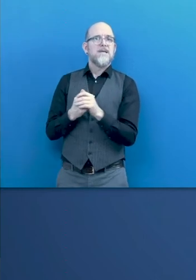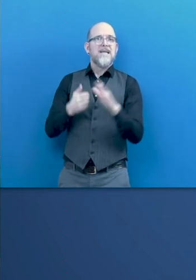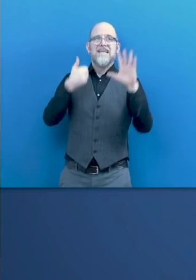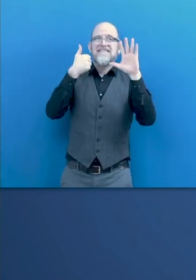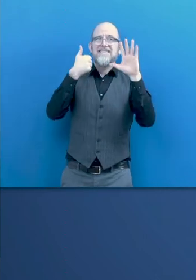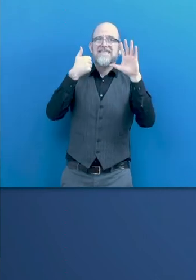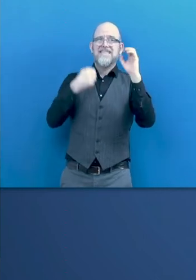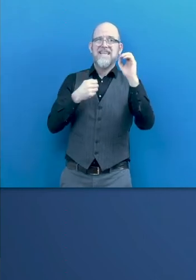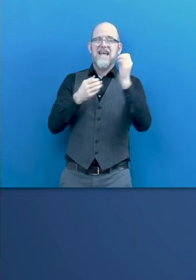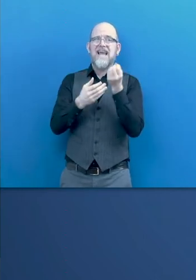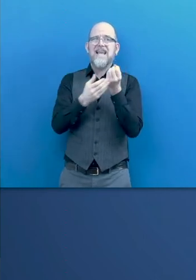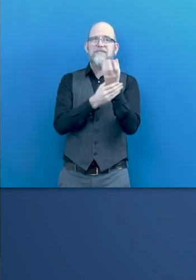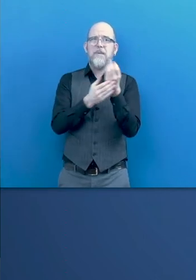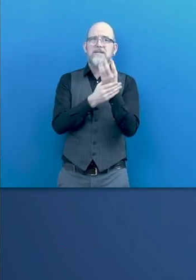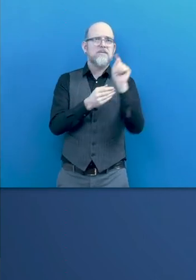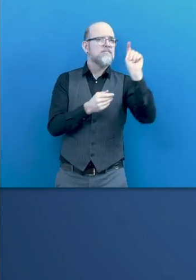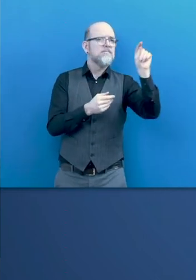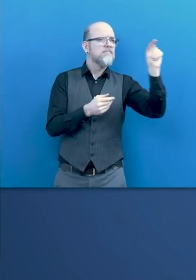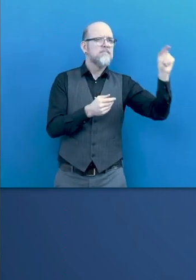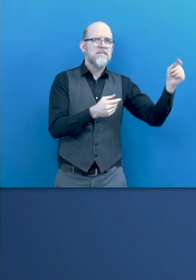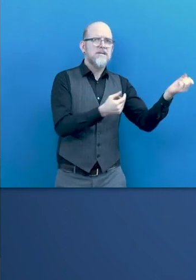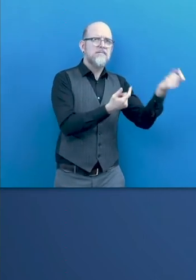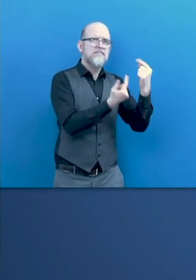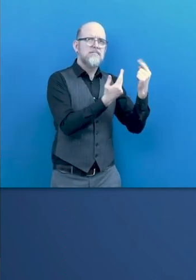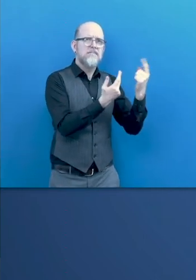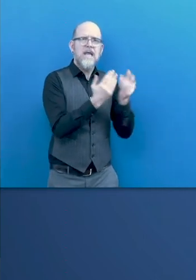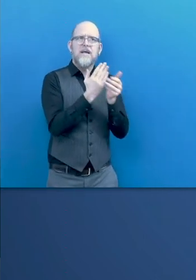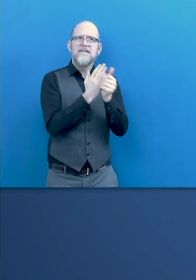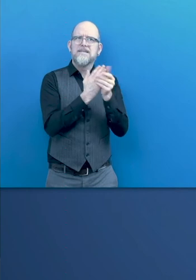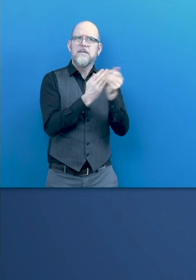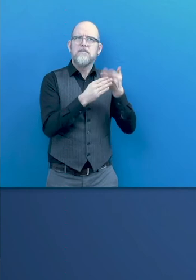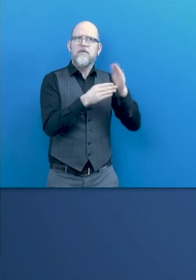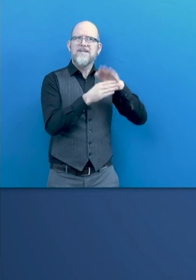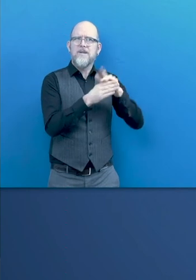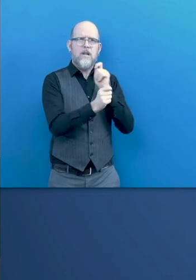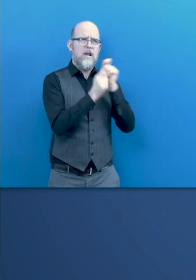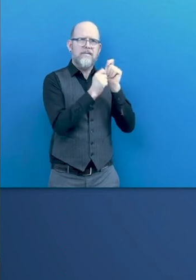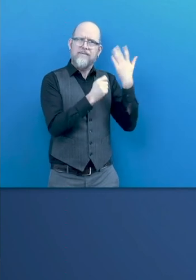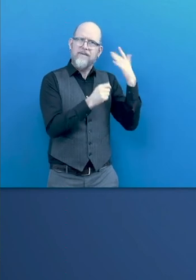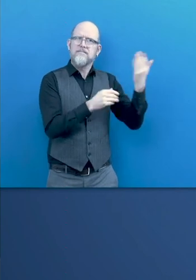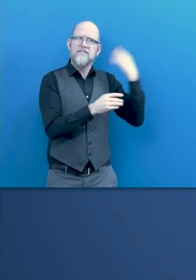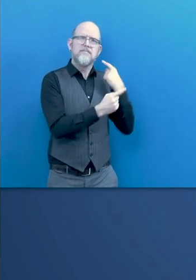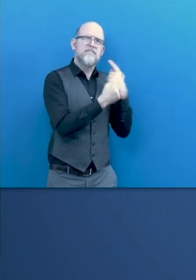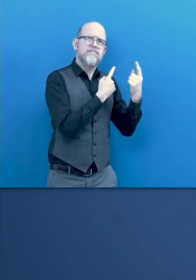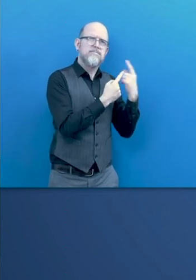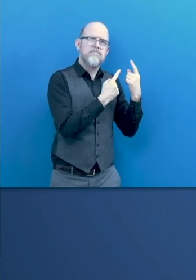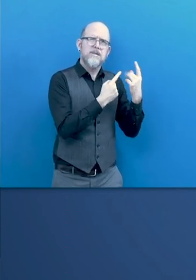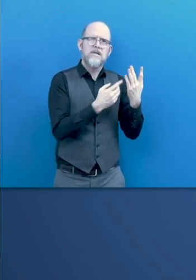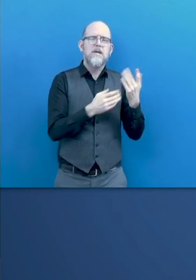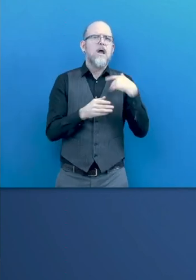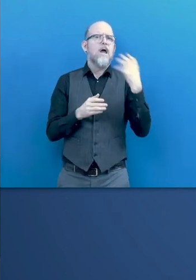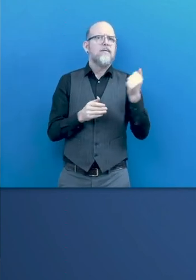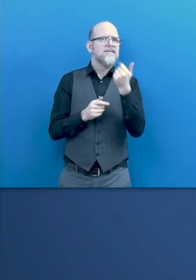consultations with key experts. These pages also include examples of initiatives that have been